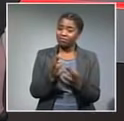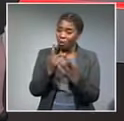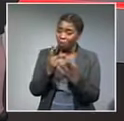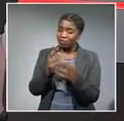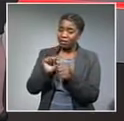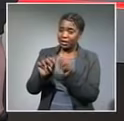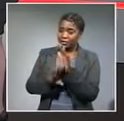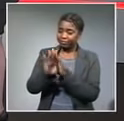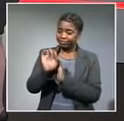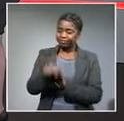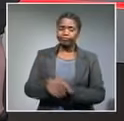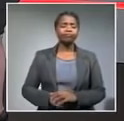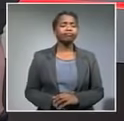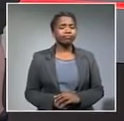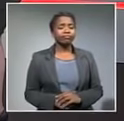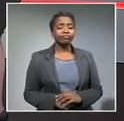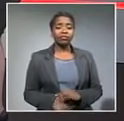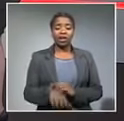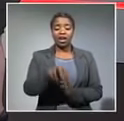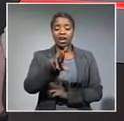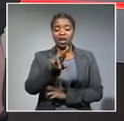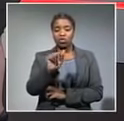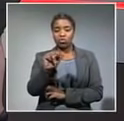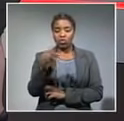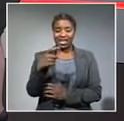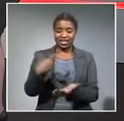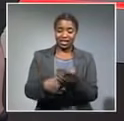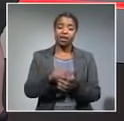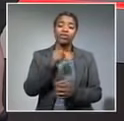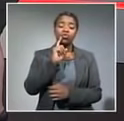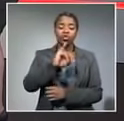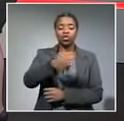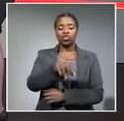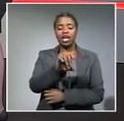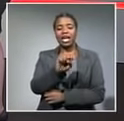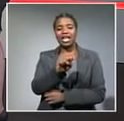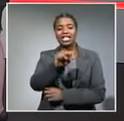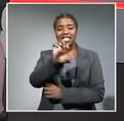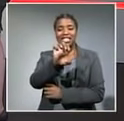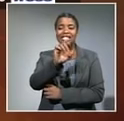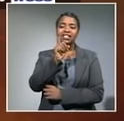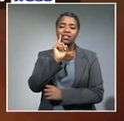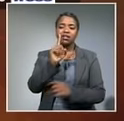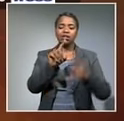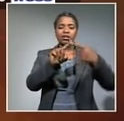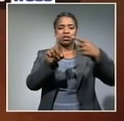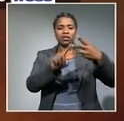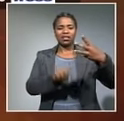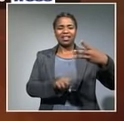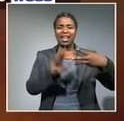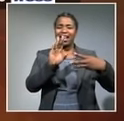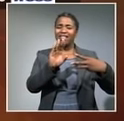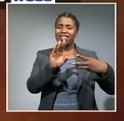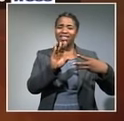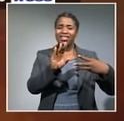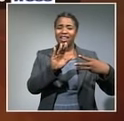markets from the round yes but let's start off with the local market if you look at the jse very quickly you'll see that it's half a percent down so